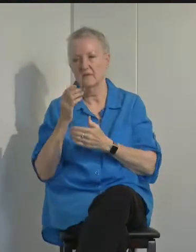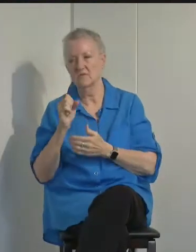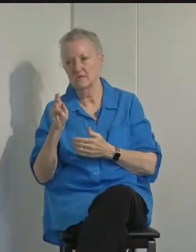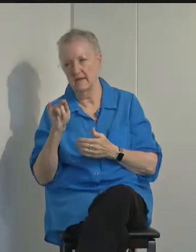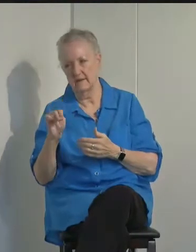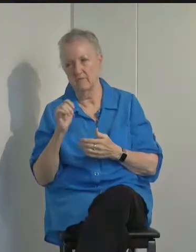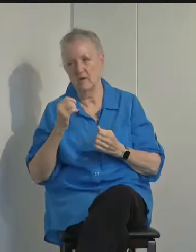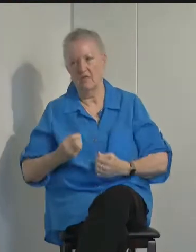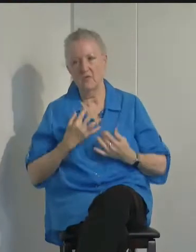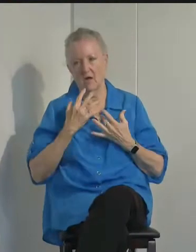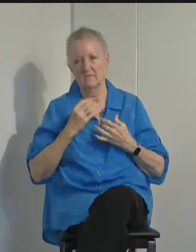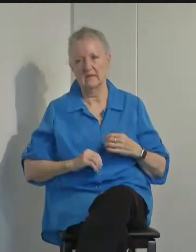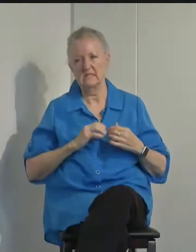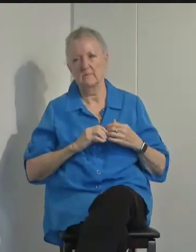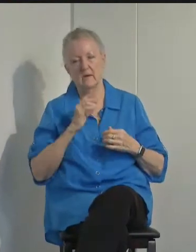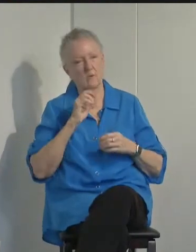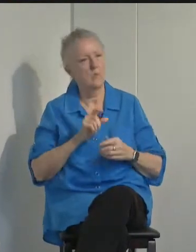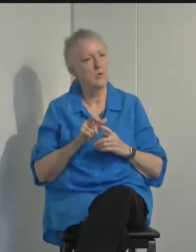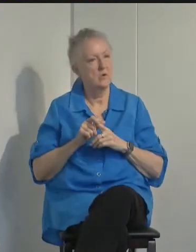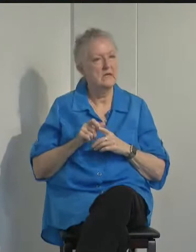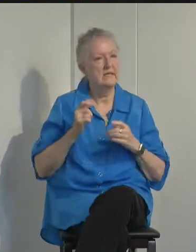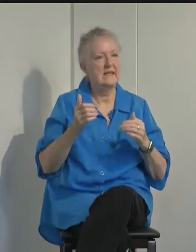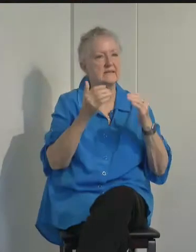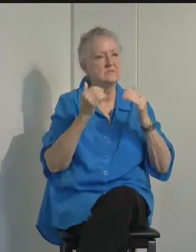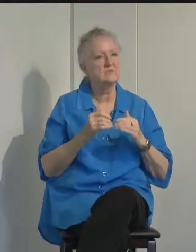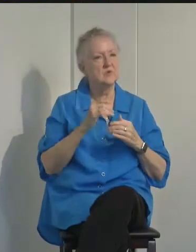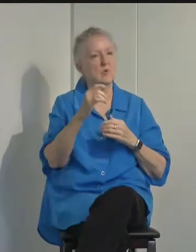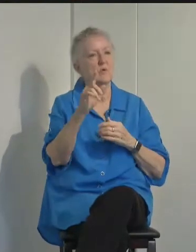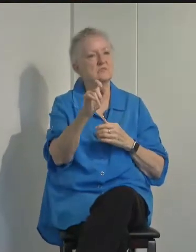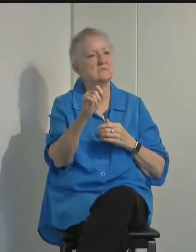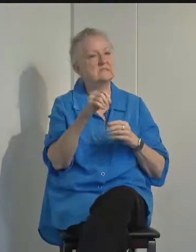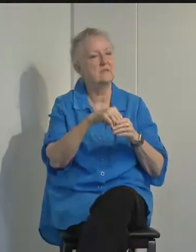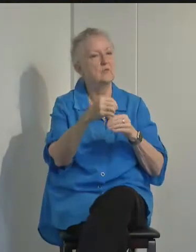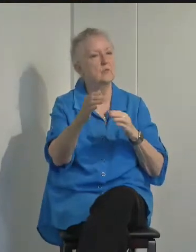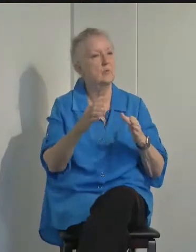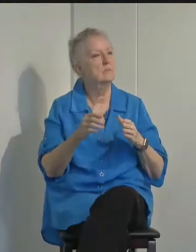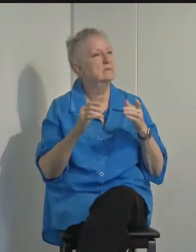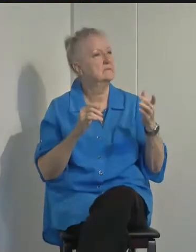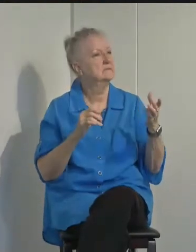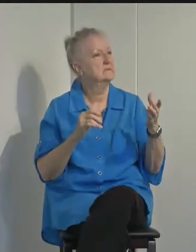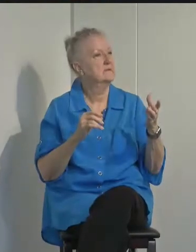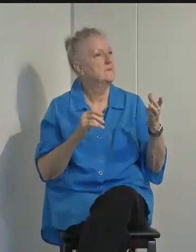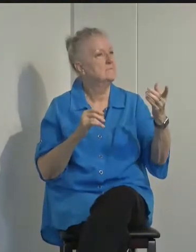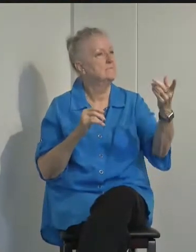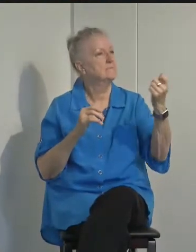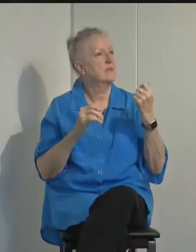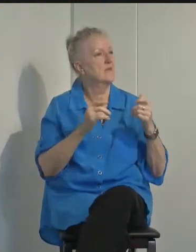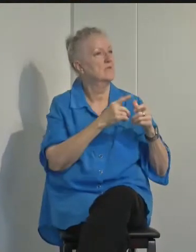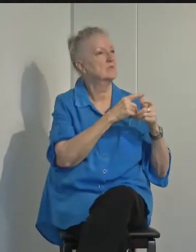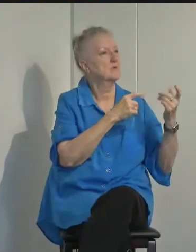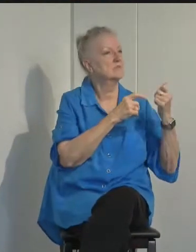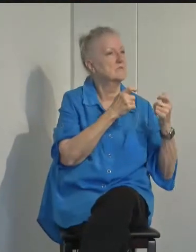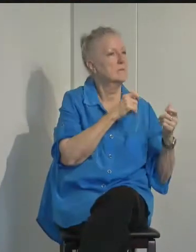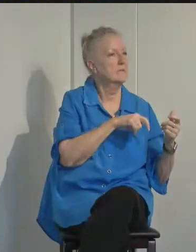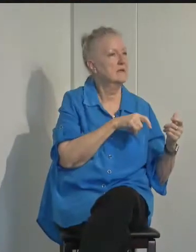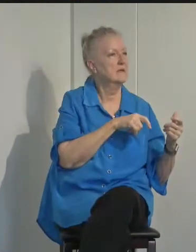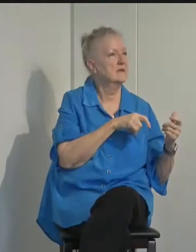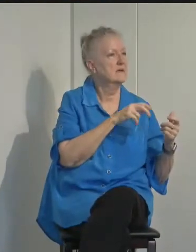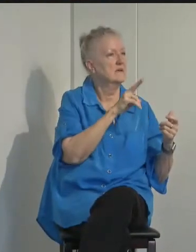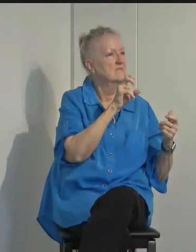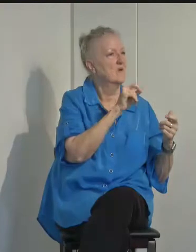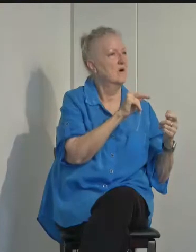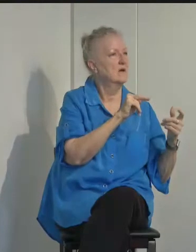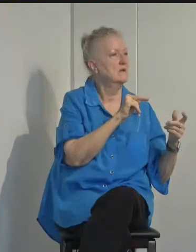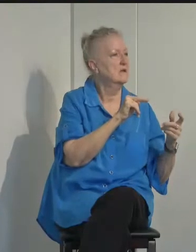thoughtful, inspiring words. Next, we'll go to questions in the room. Mr. Devine? First question for me, just for Vaughn.